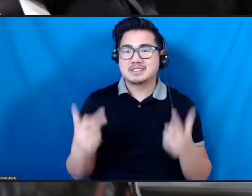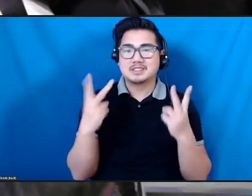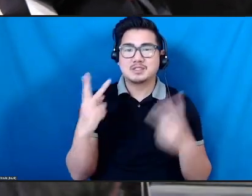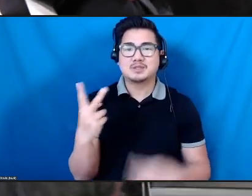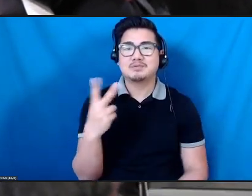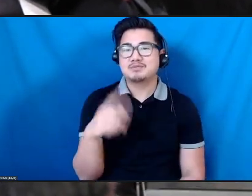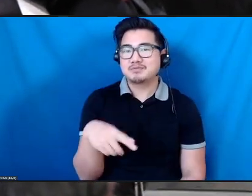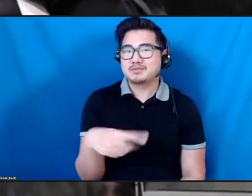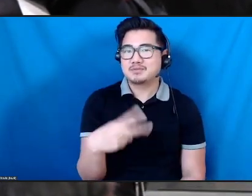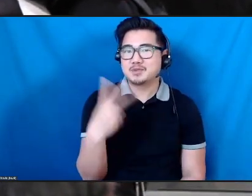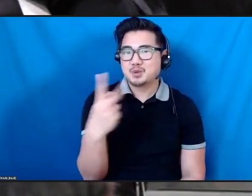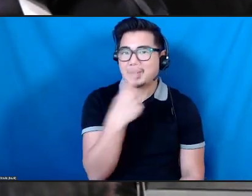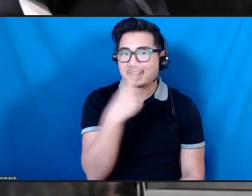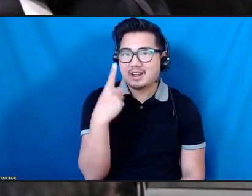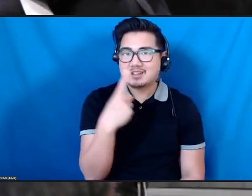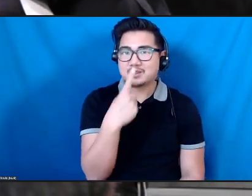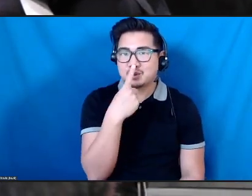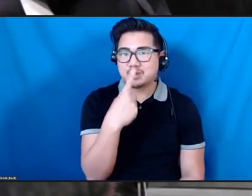a mouth on it.